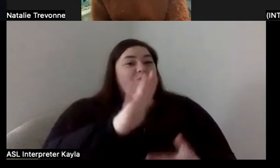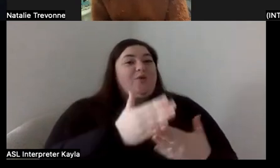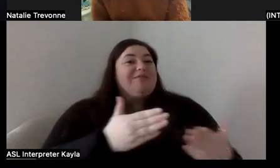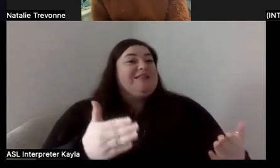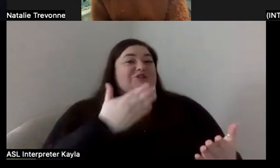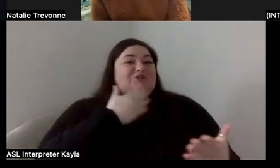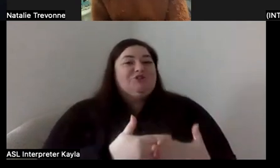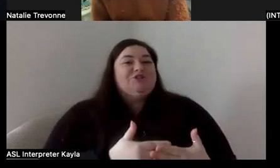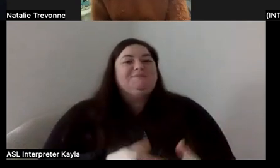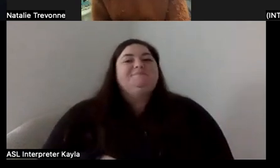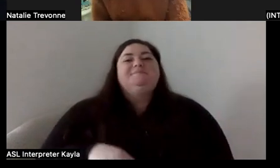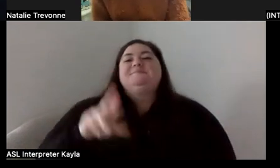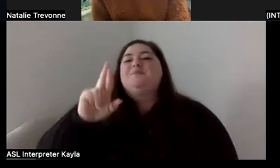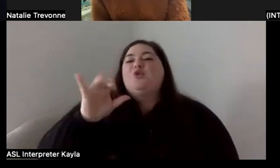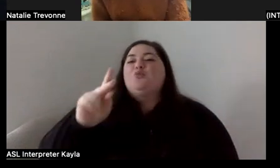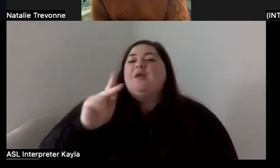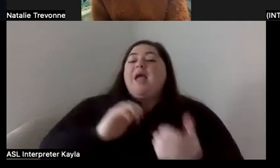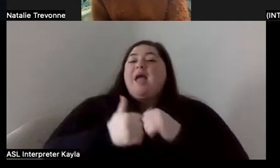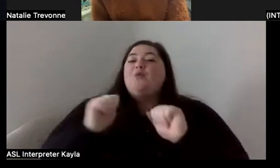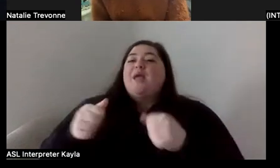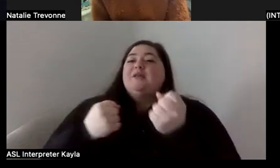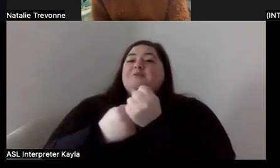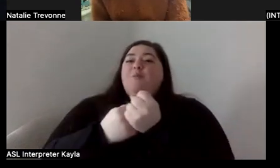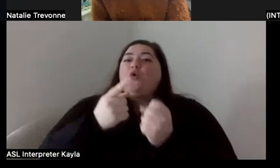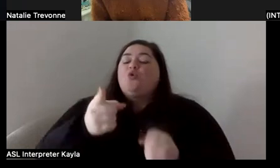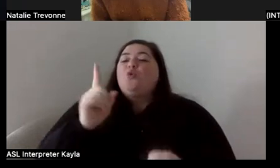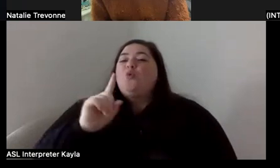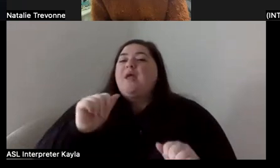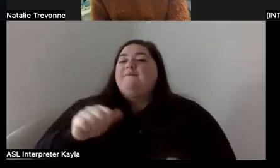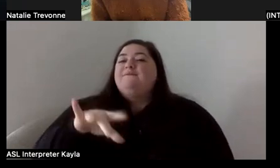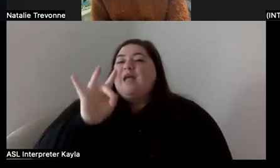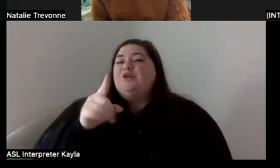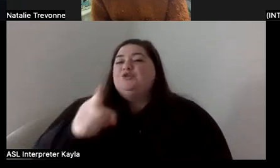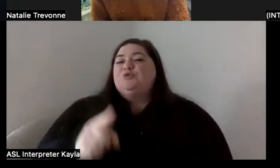Rick, how can we support you? Where can we find you? And how can we celebrate you?